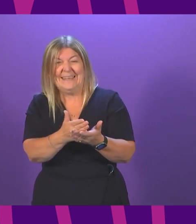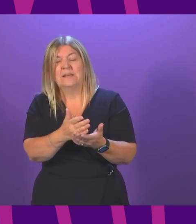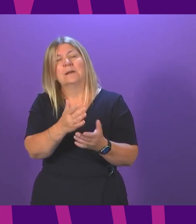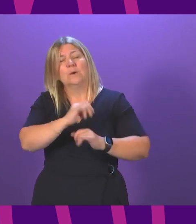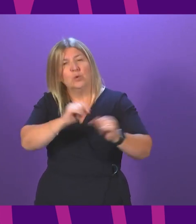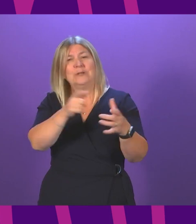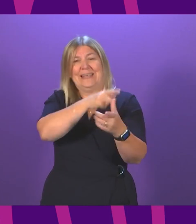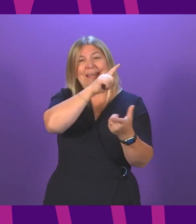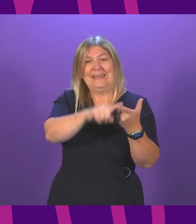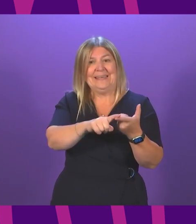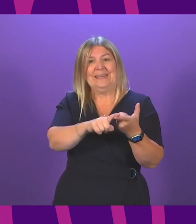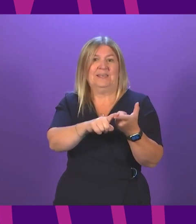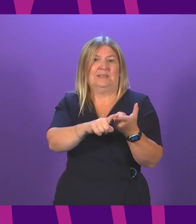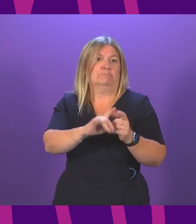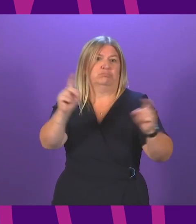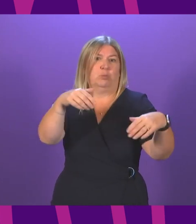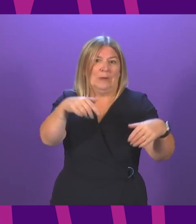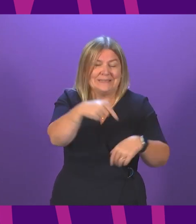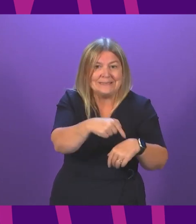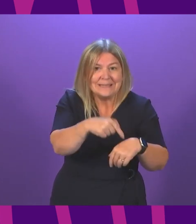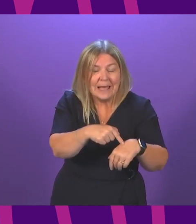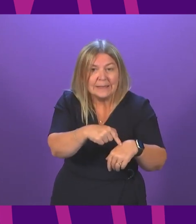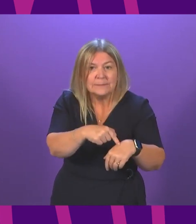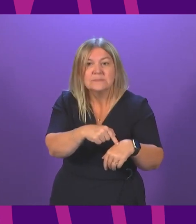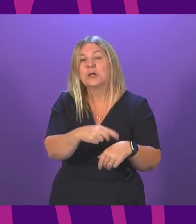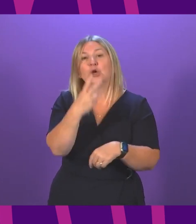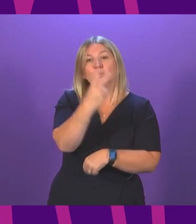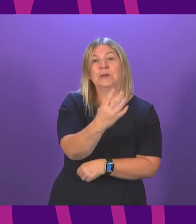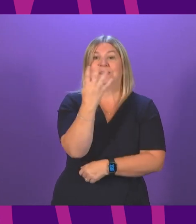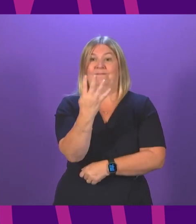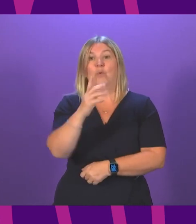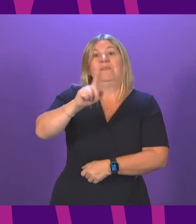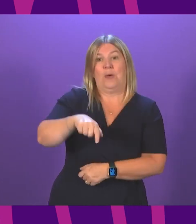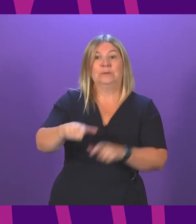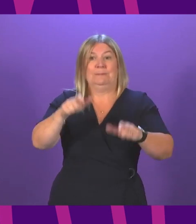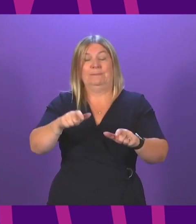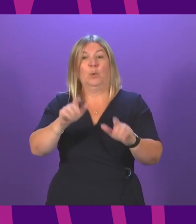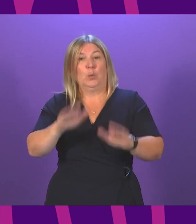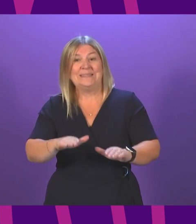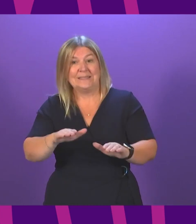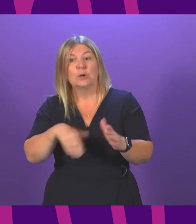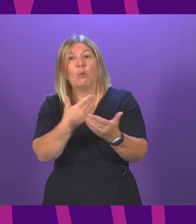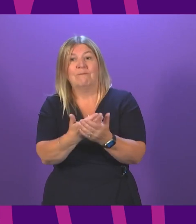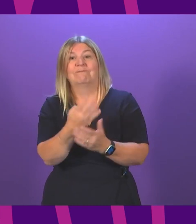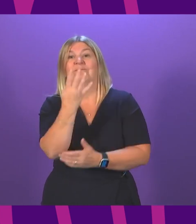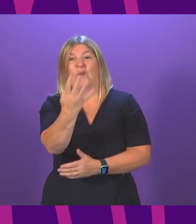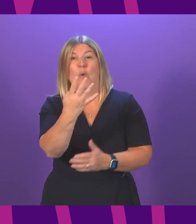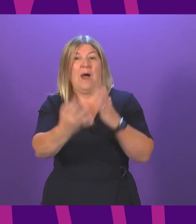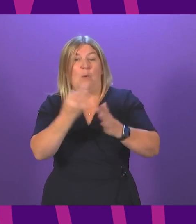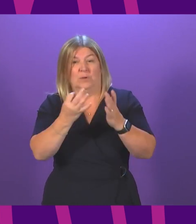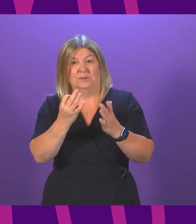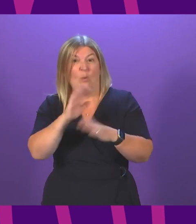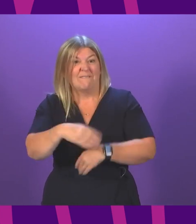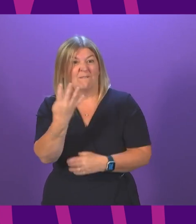times since records began. 24,000 of our fellow citizens waiting more than four hours. 4